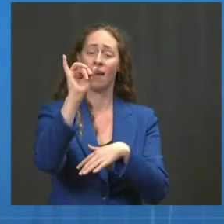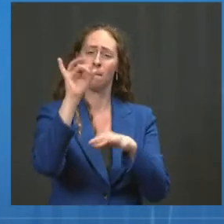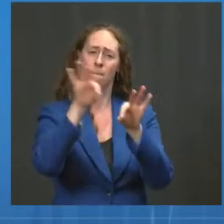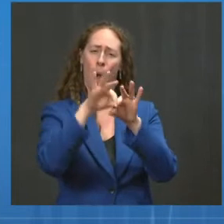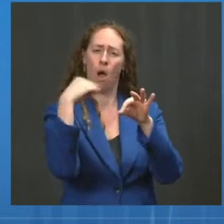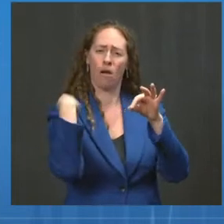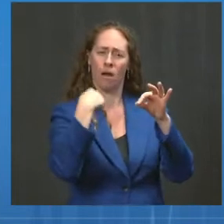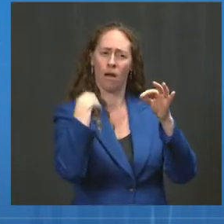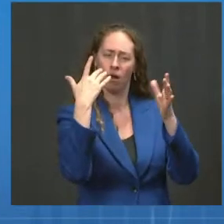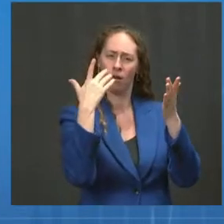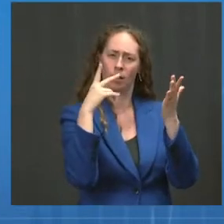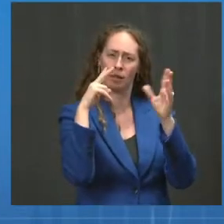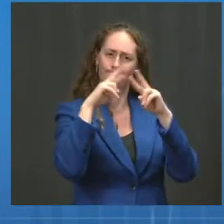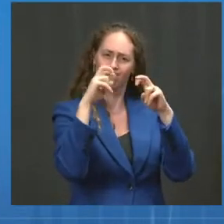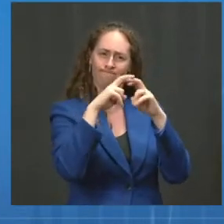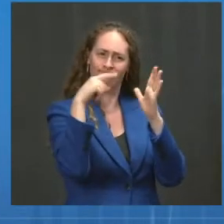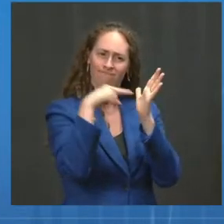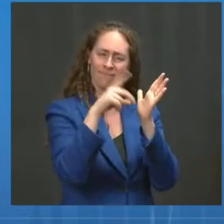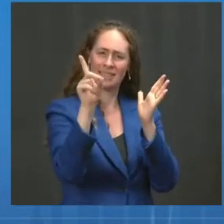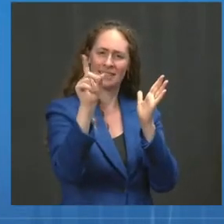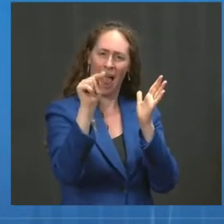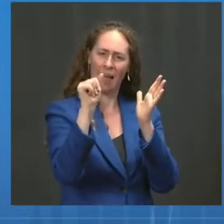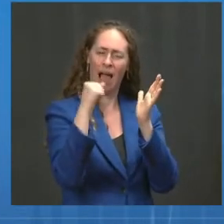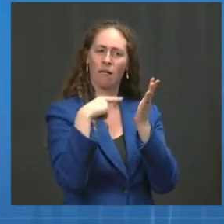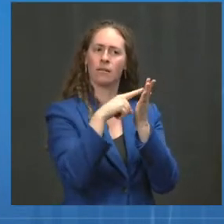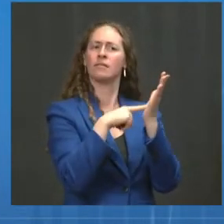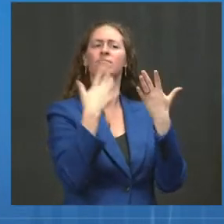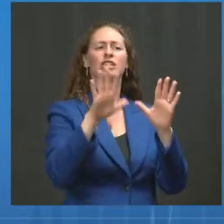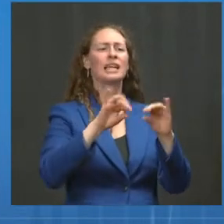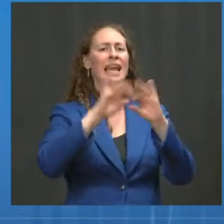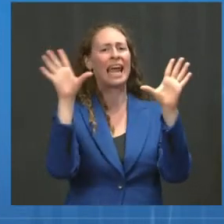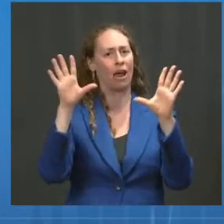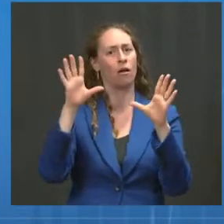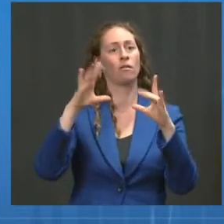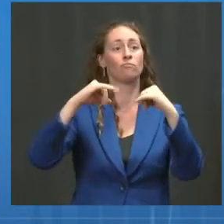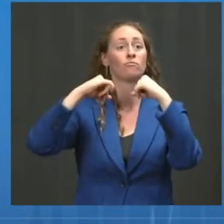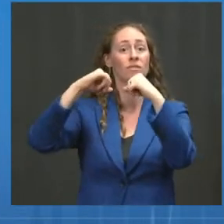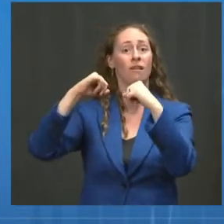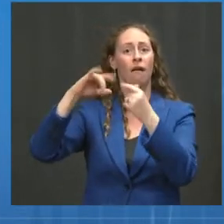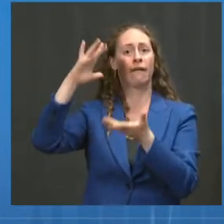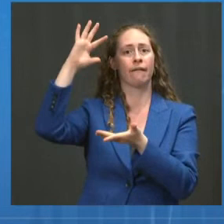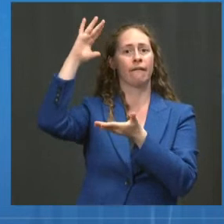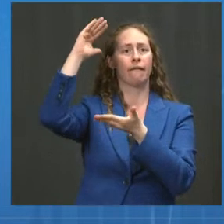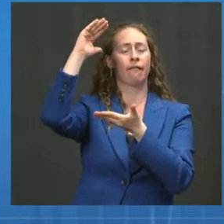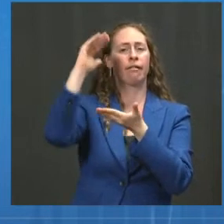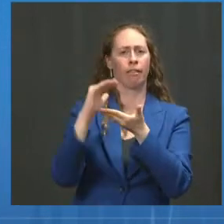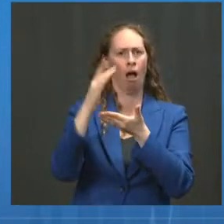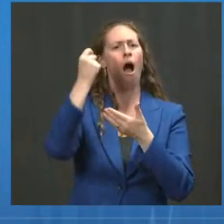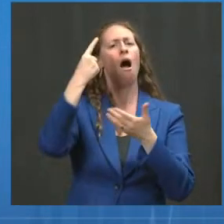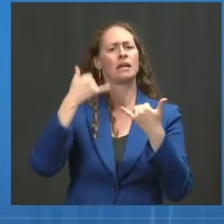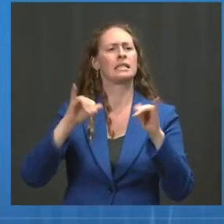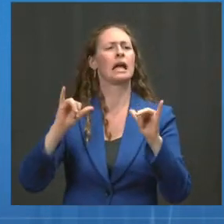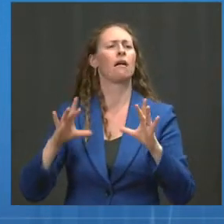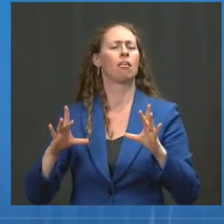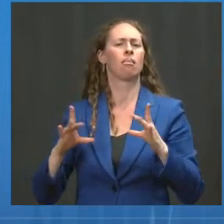reduction in protection against mild to moderate disease across age groups. And that was an important part of why we made this